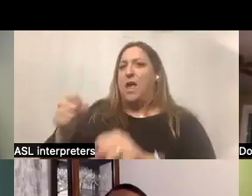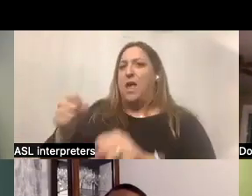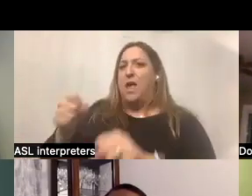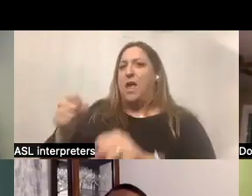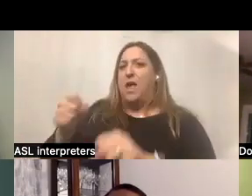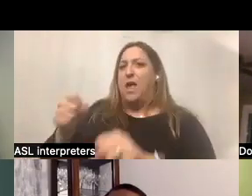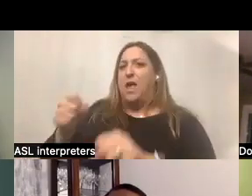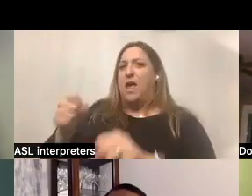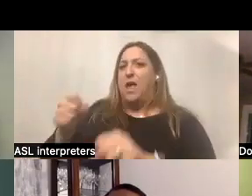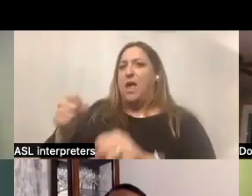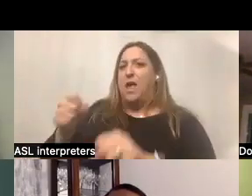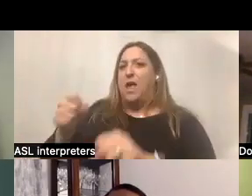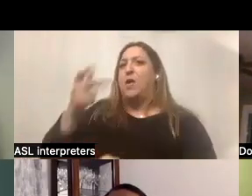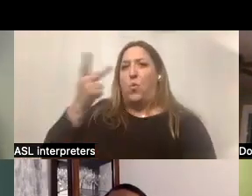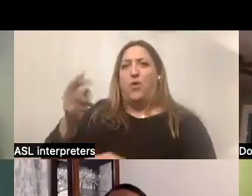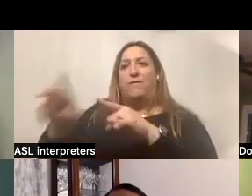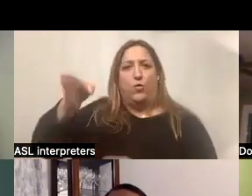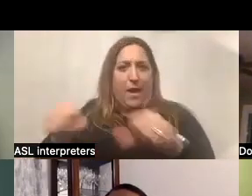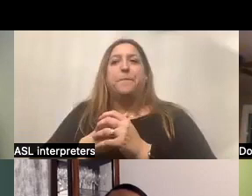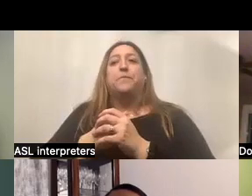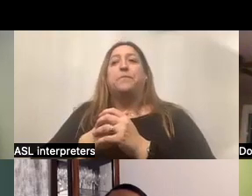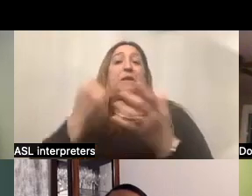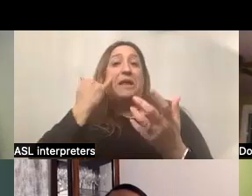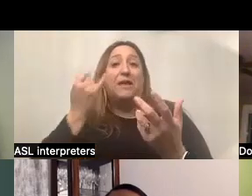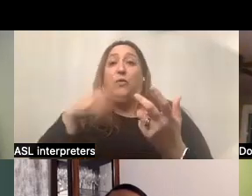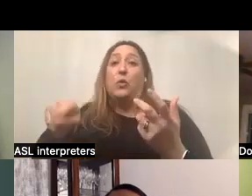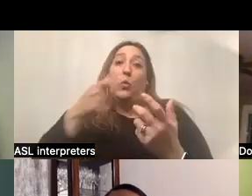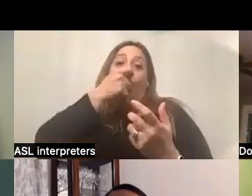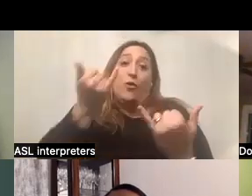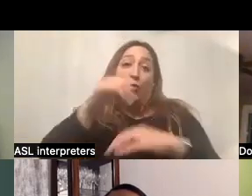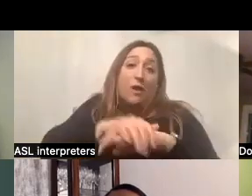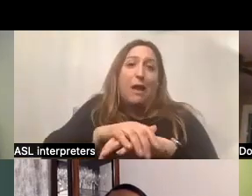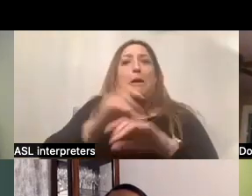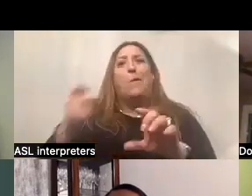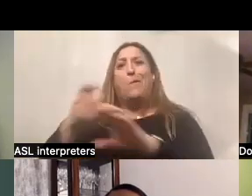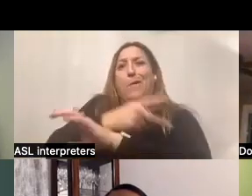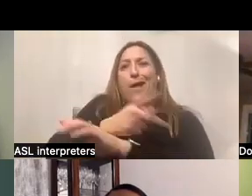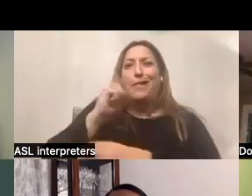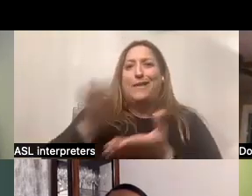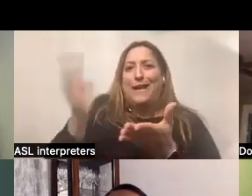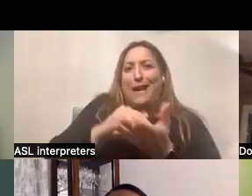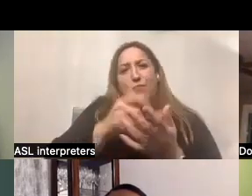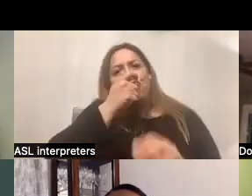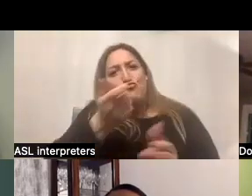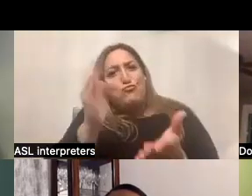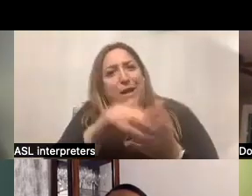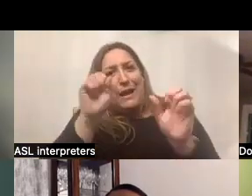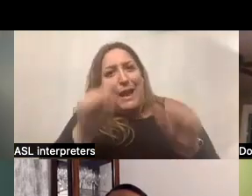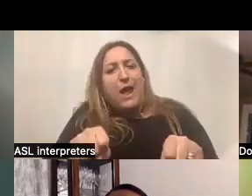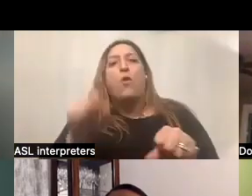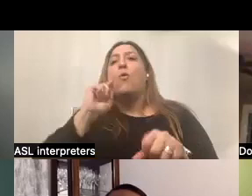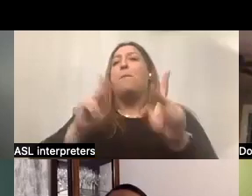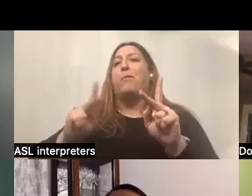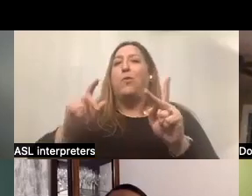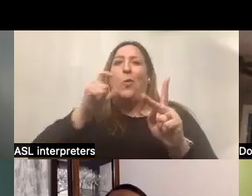in the future. If you're currently even watching tonight, you'll be able to go back and listen in on something or for people that were not